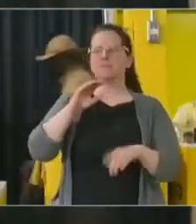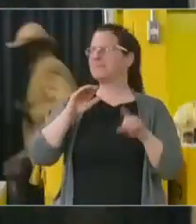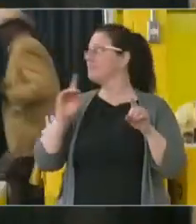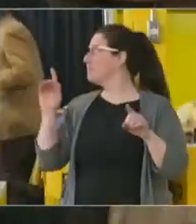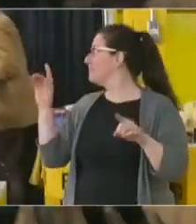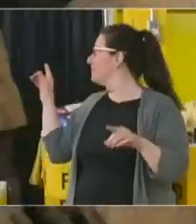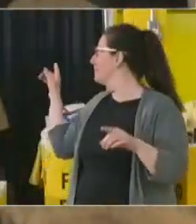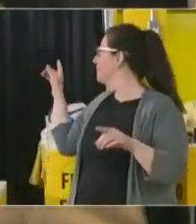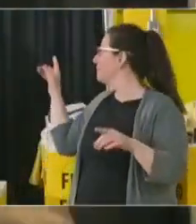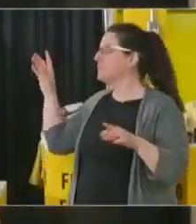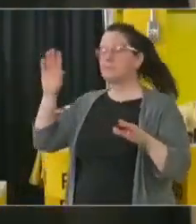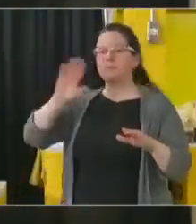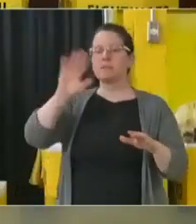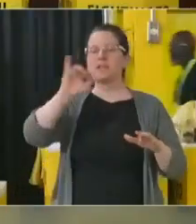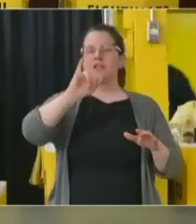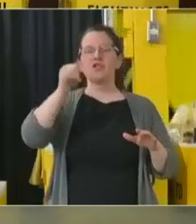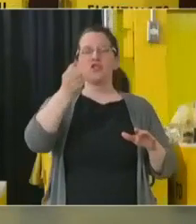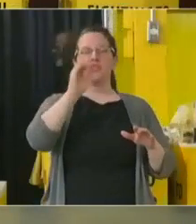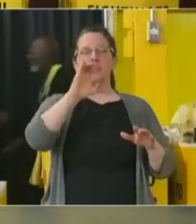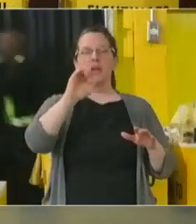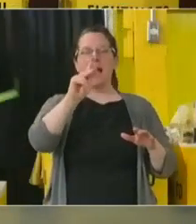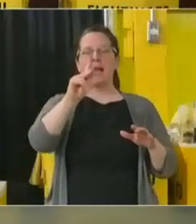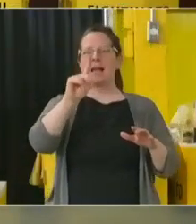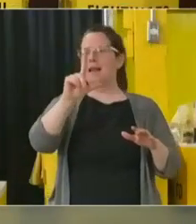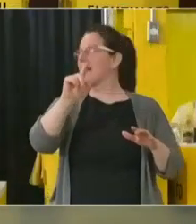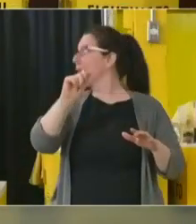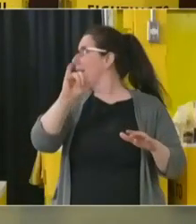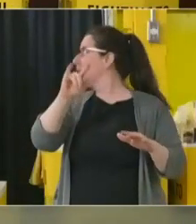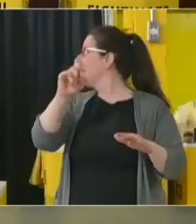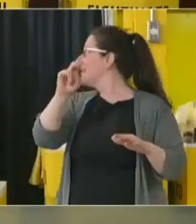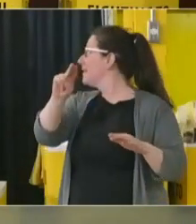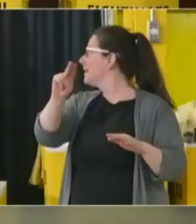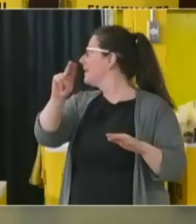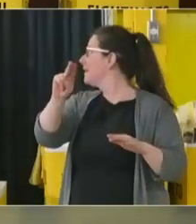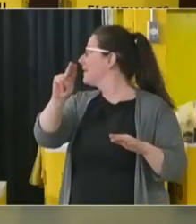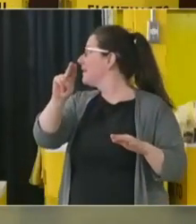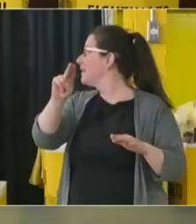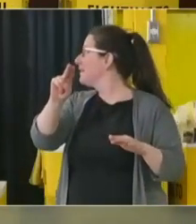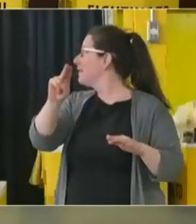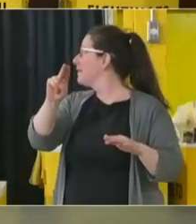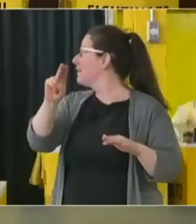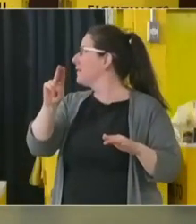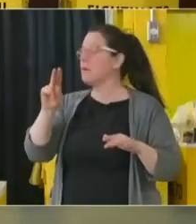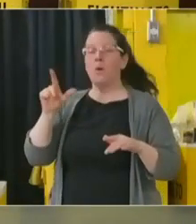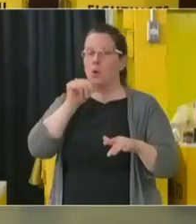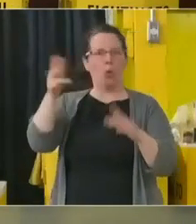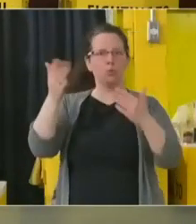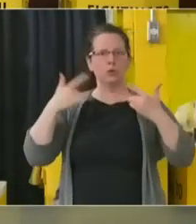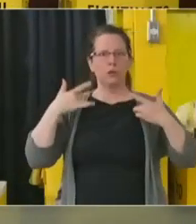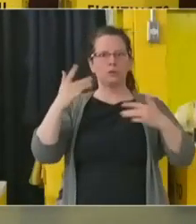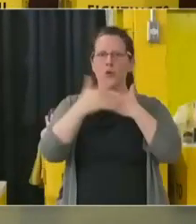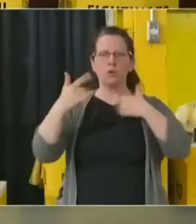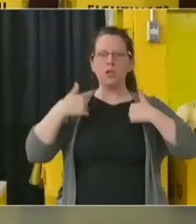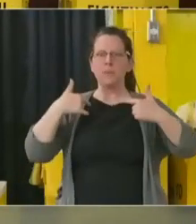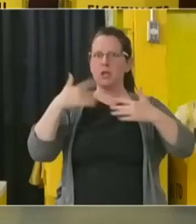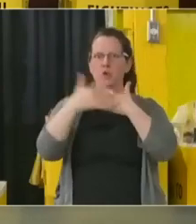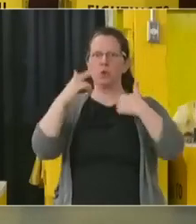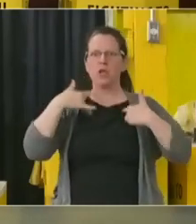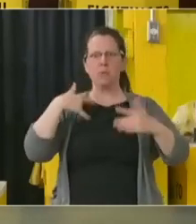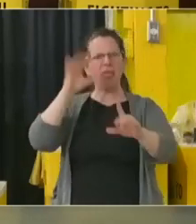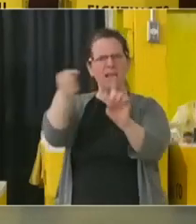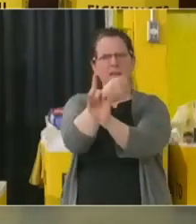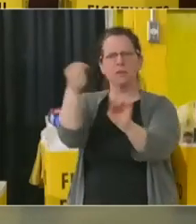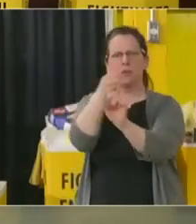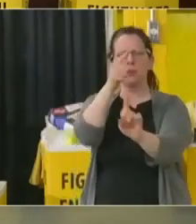Thank you. Excuse me, sir. Now you will not fix an election if—don't put your hands on me. That is assault.